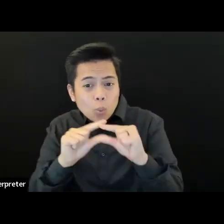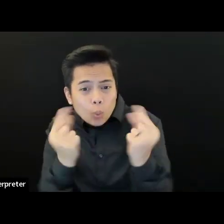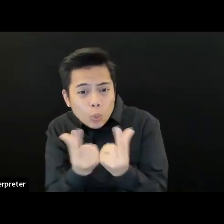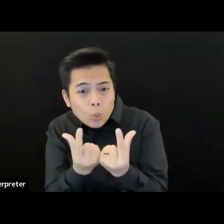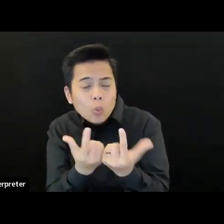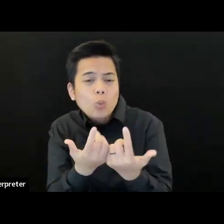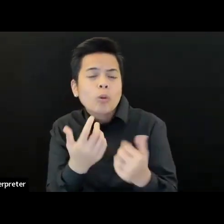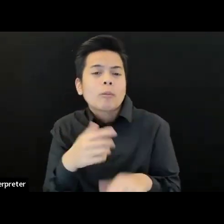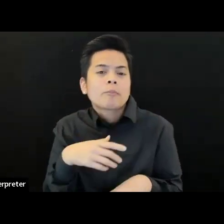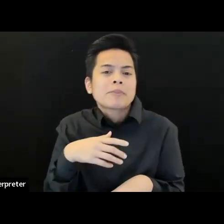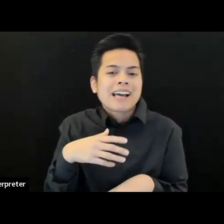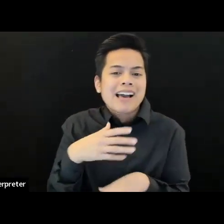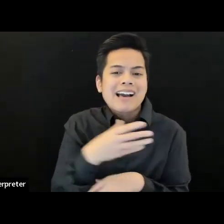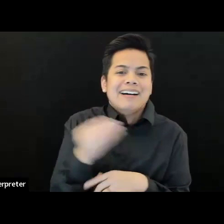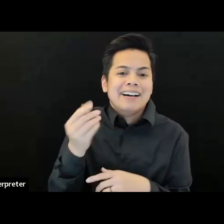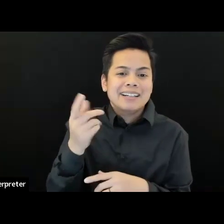slow dating and others.